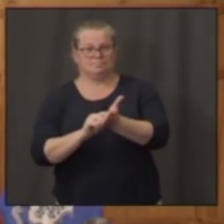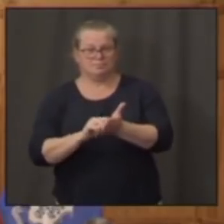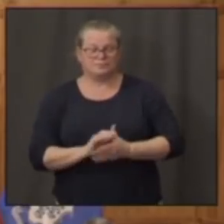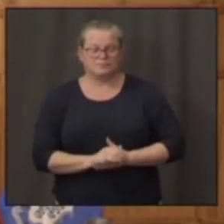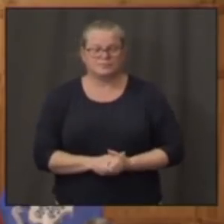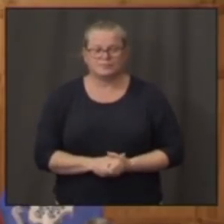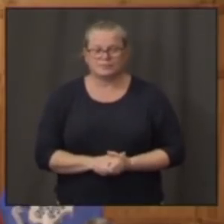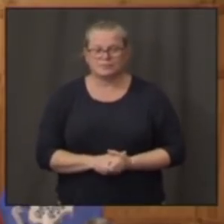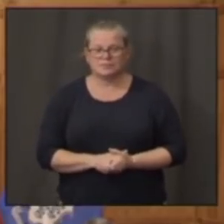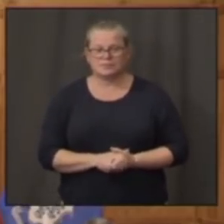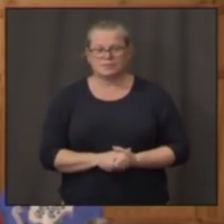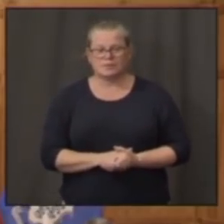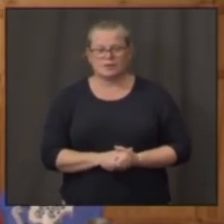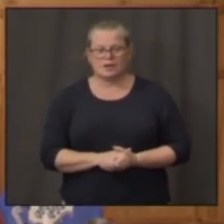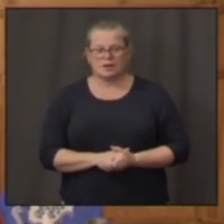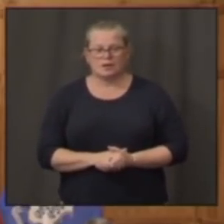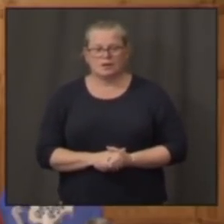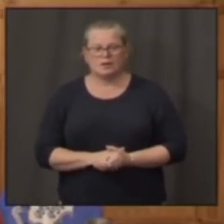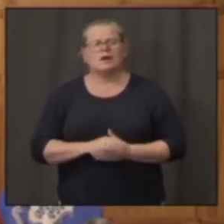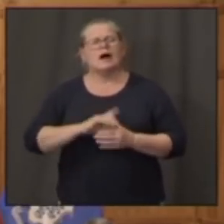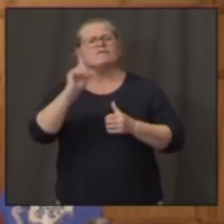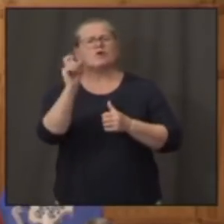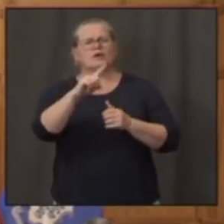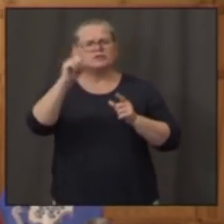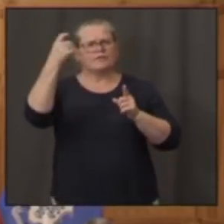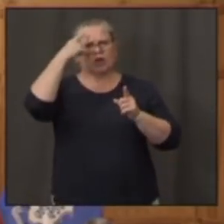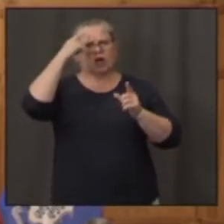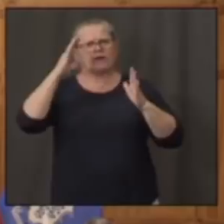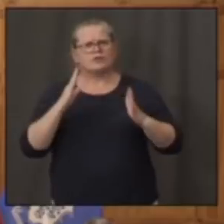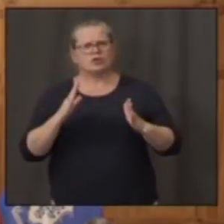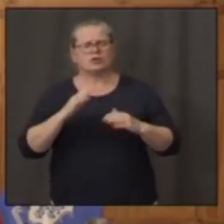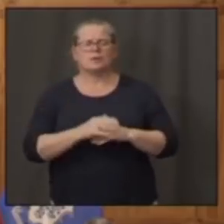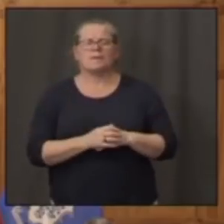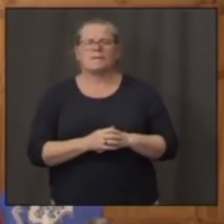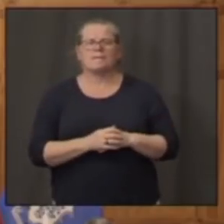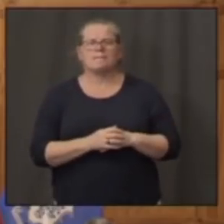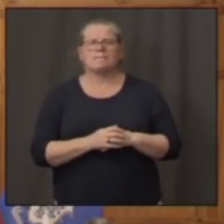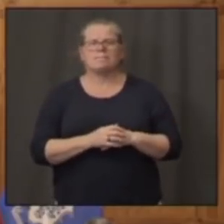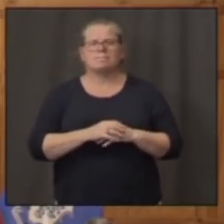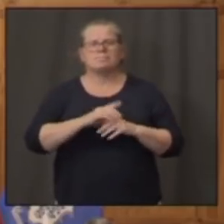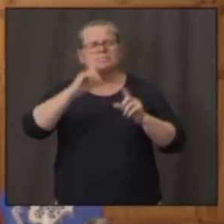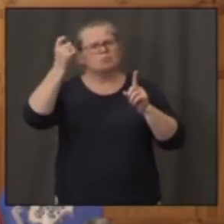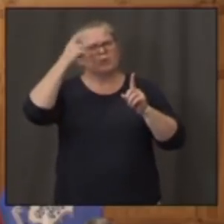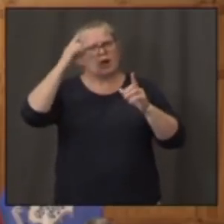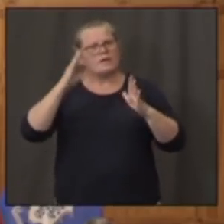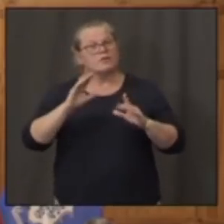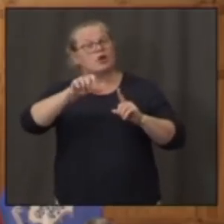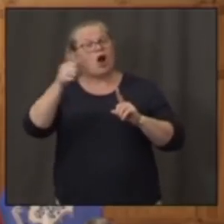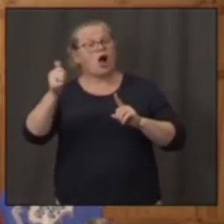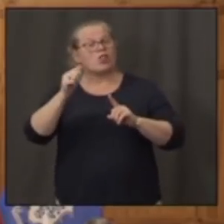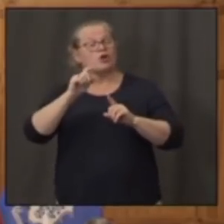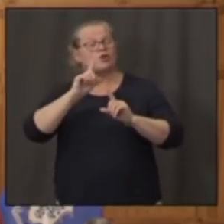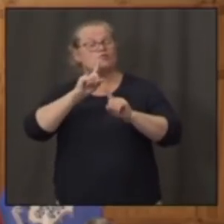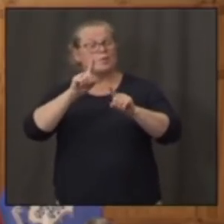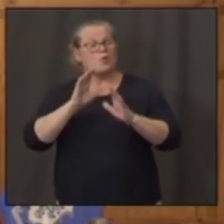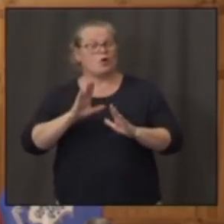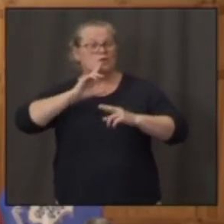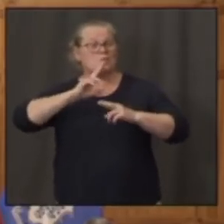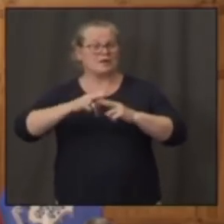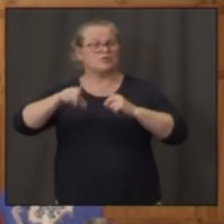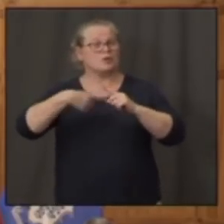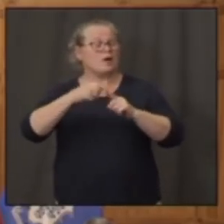Hi, I want to start with a question for Governor Lamont. Governor, another reporter mentioned that rally outside the Capitol yesterday.